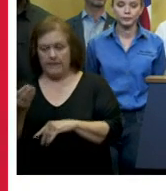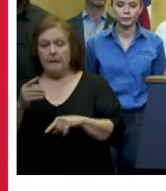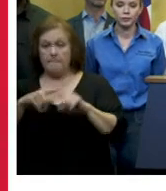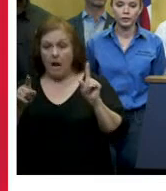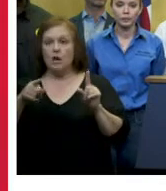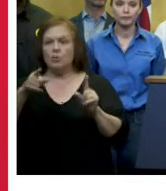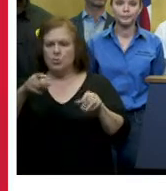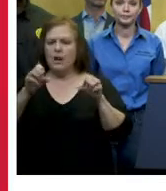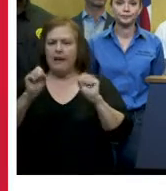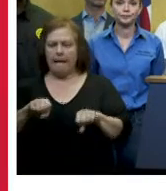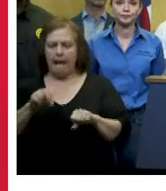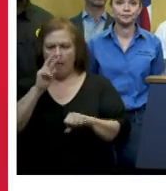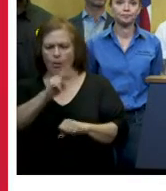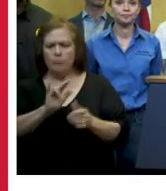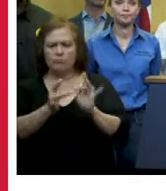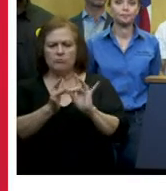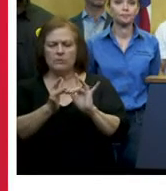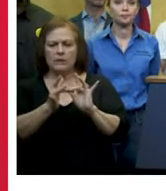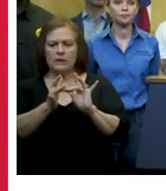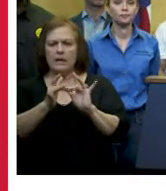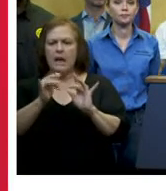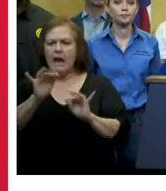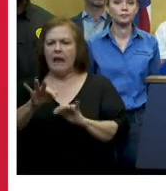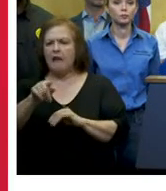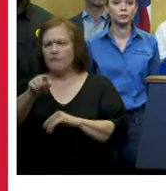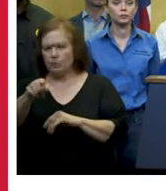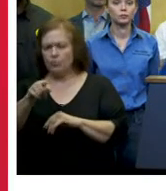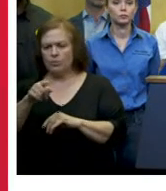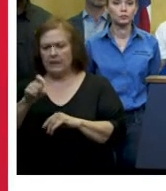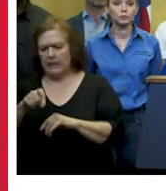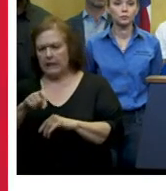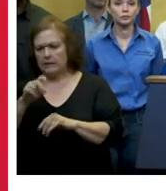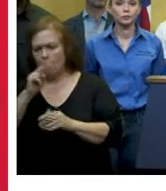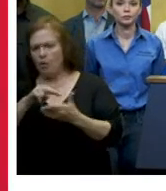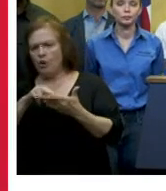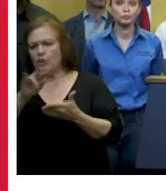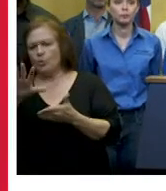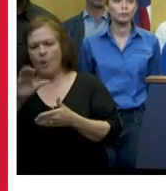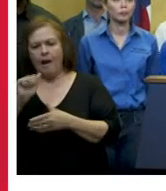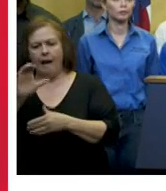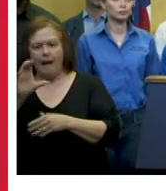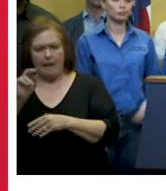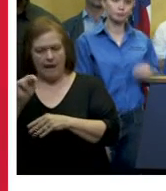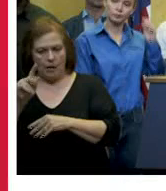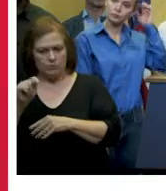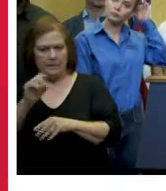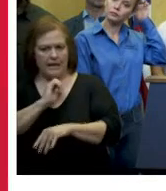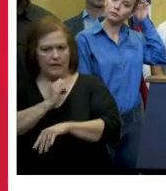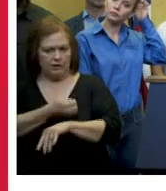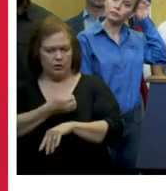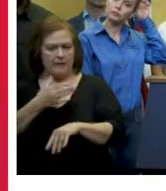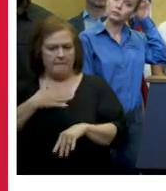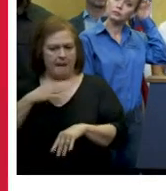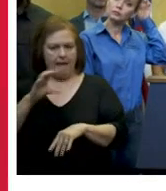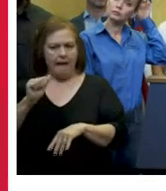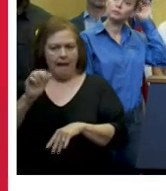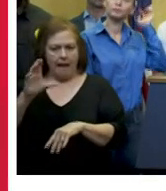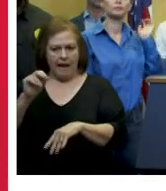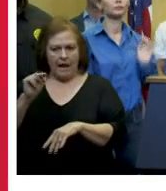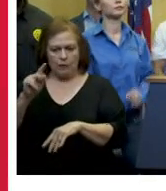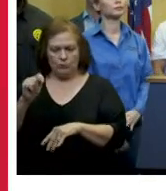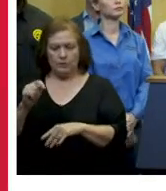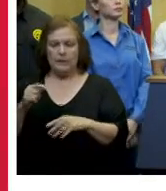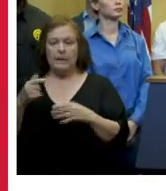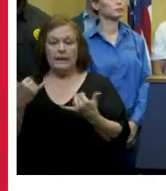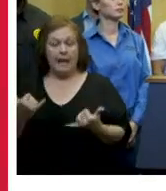access to their accounts online via entergy my account customer disconnects are temporarily suspended during the